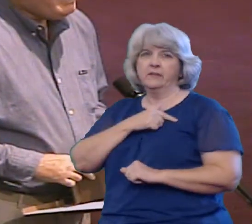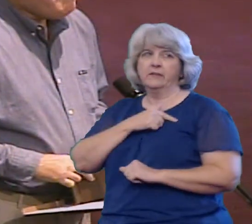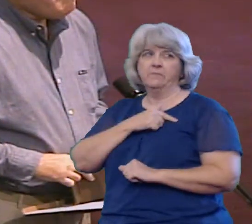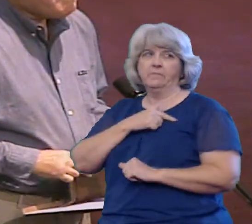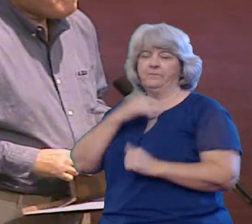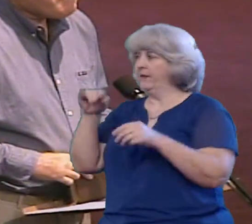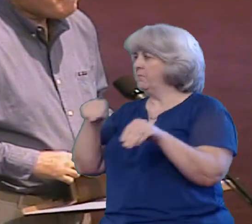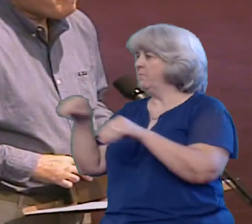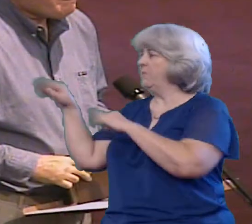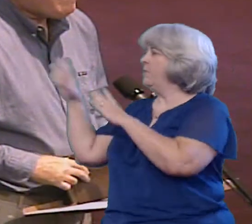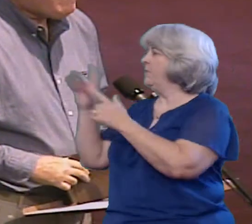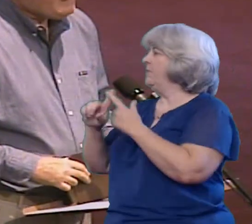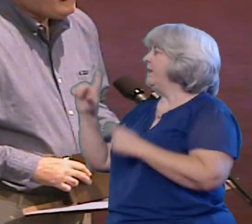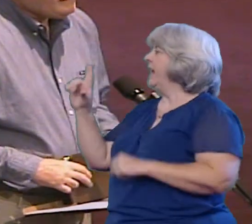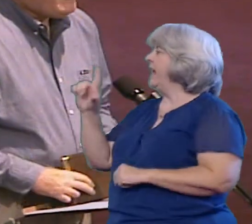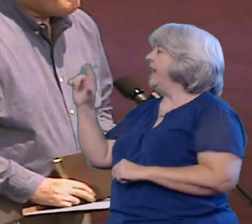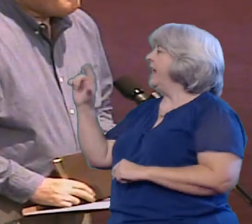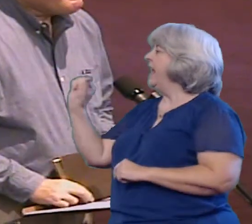L.A.